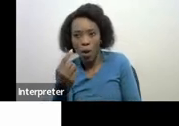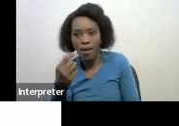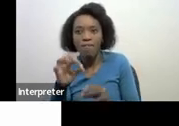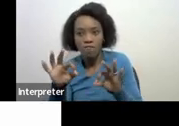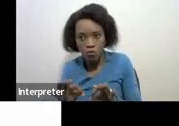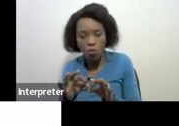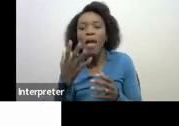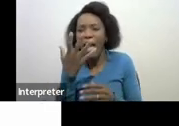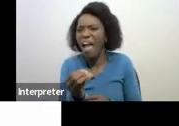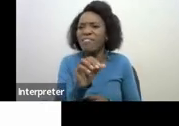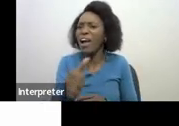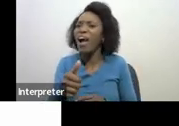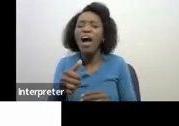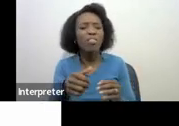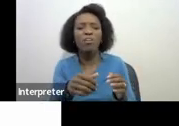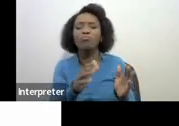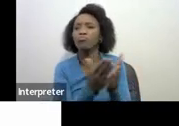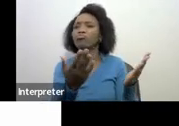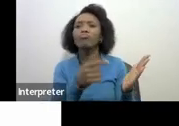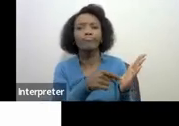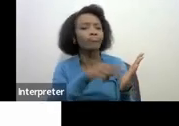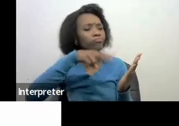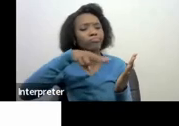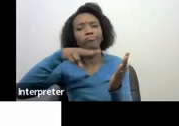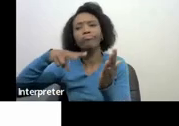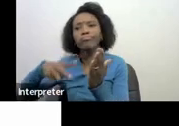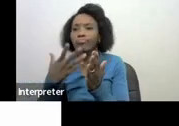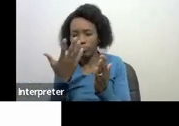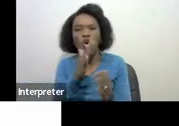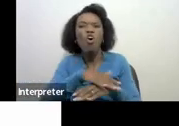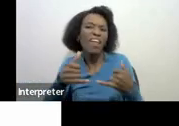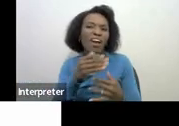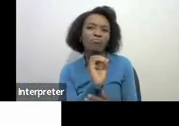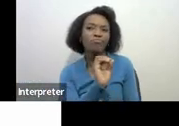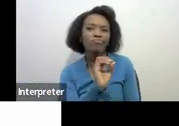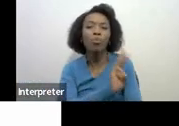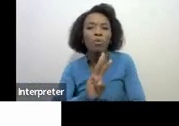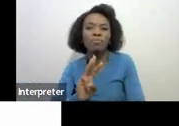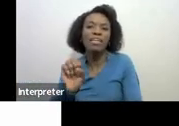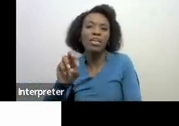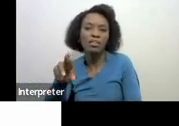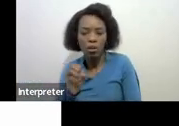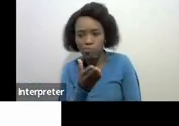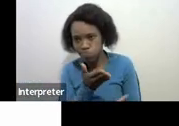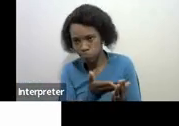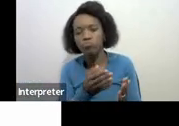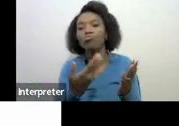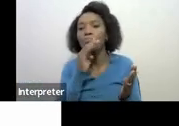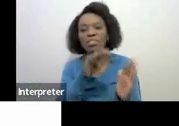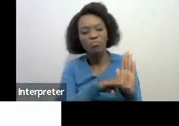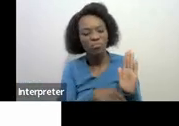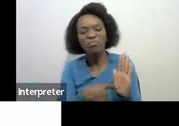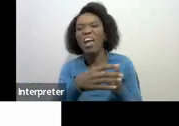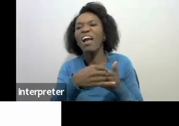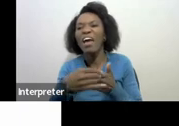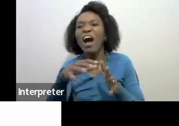external guide and you can access it on the website it's a voluntary disclosure program guide on how to apply